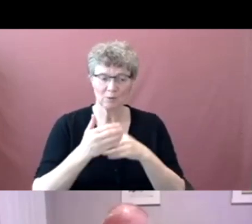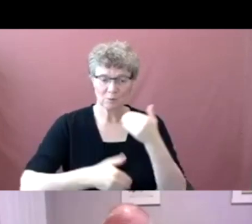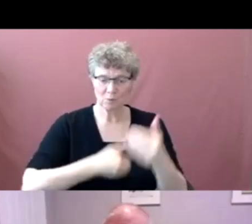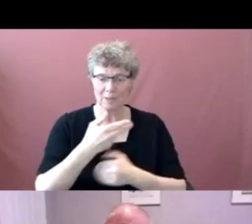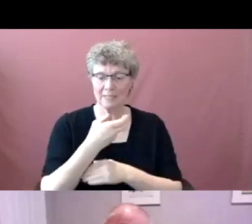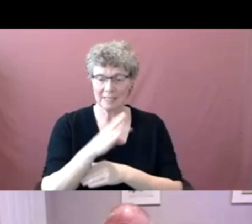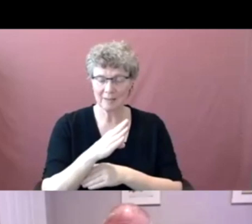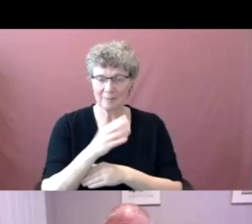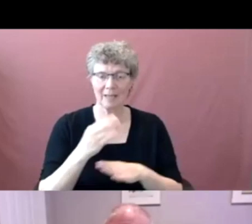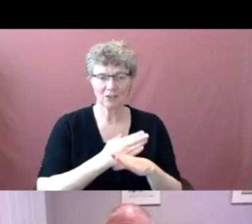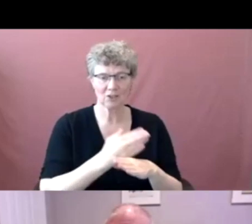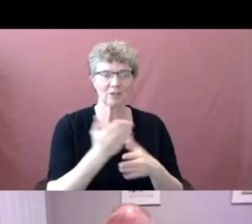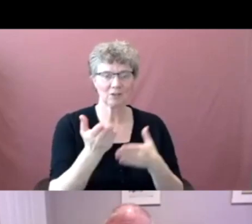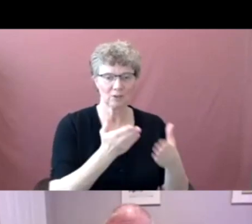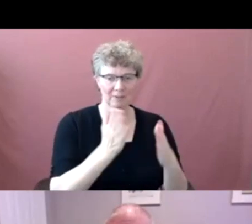area.